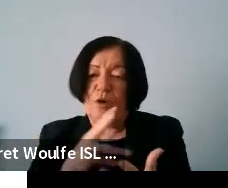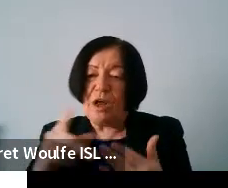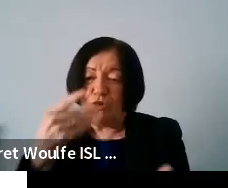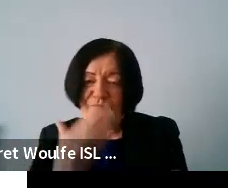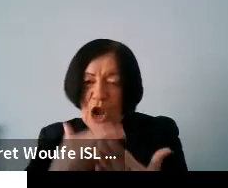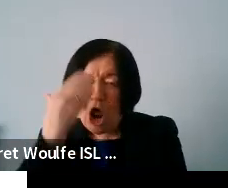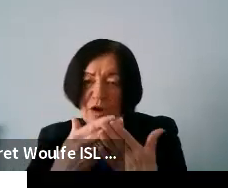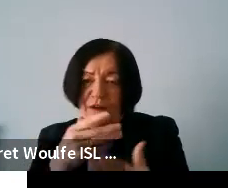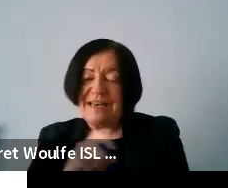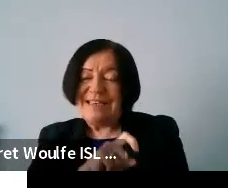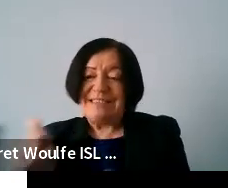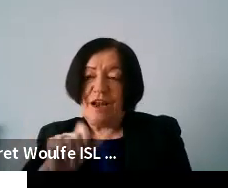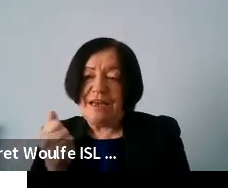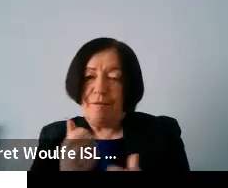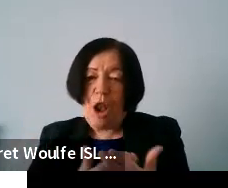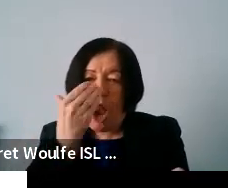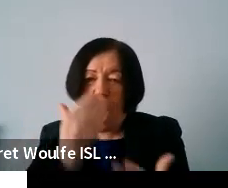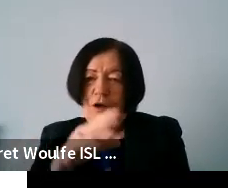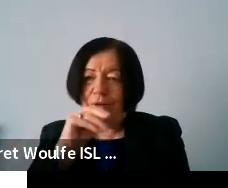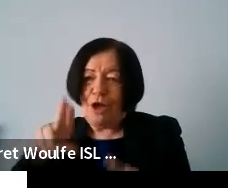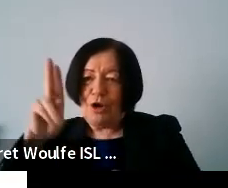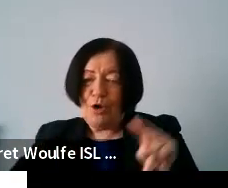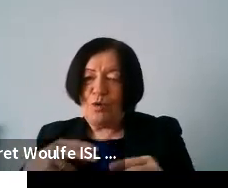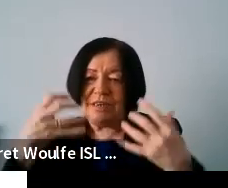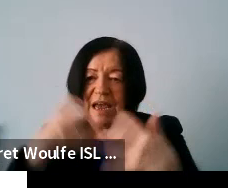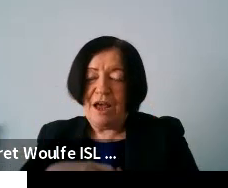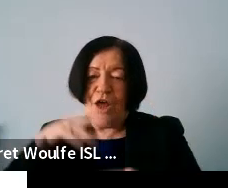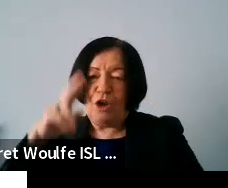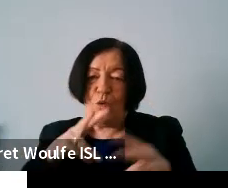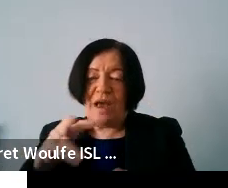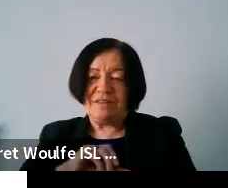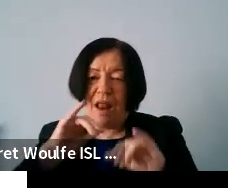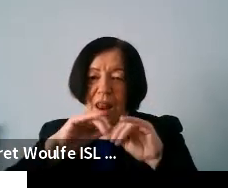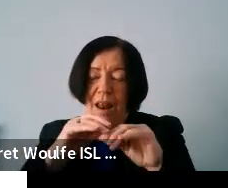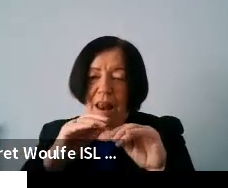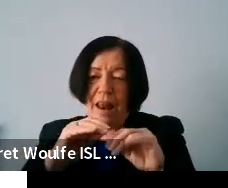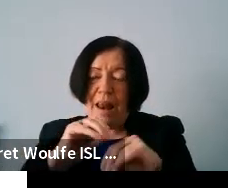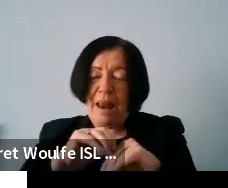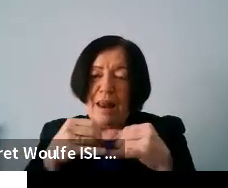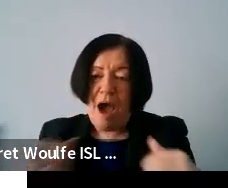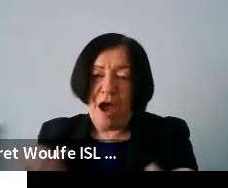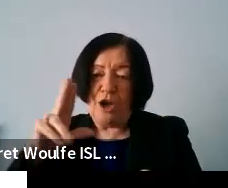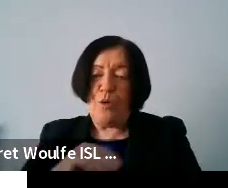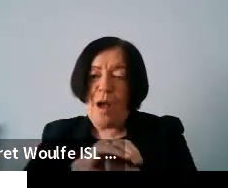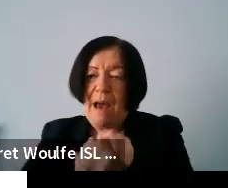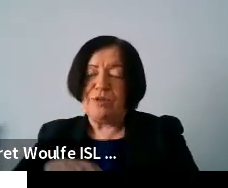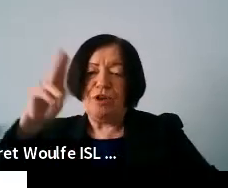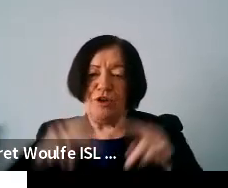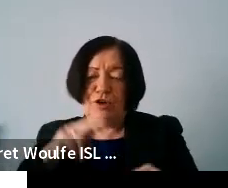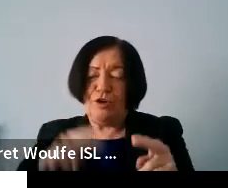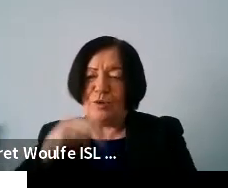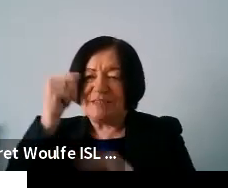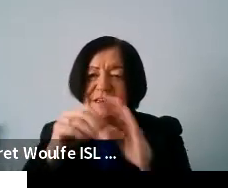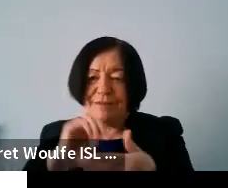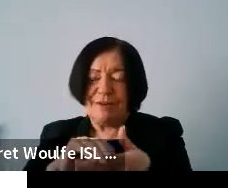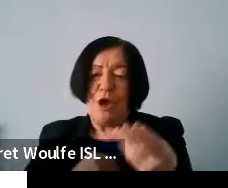it you still have to keep learning all the new technology and the new ways of going online the new apps and a lot of new skills that constantly need to be